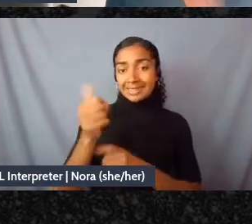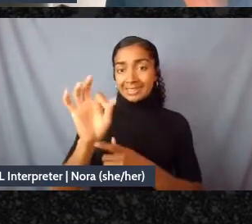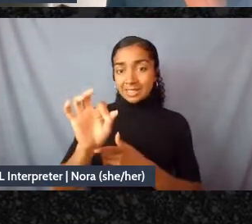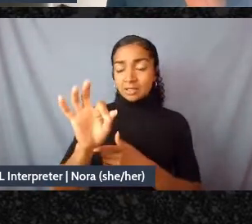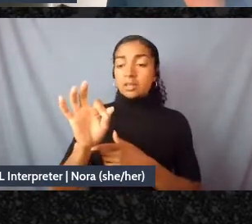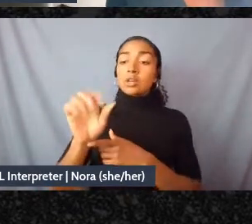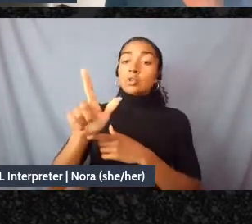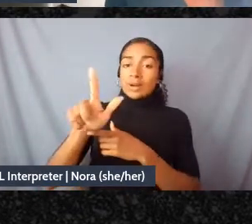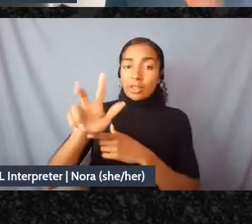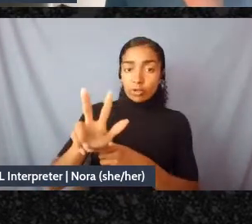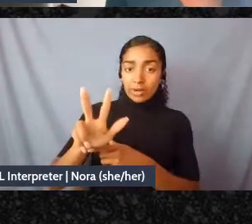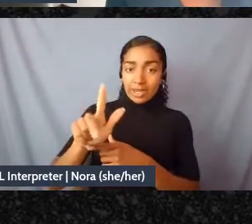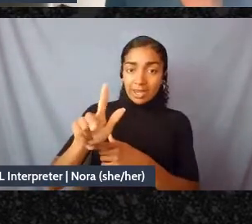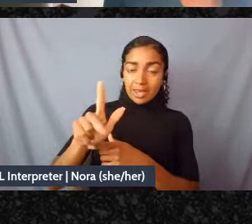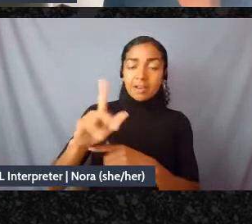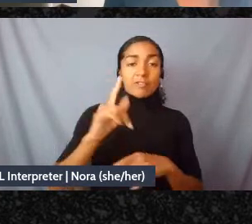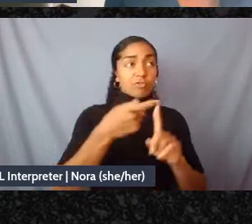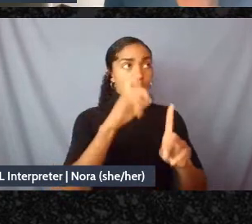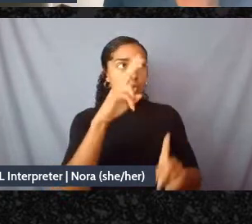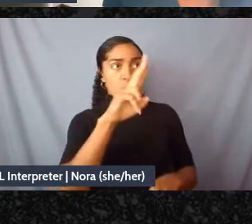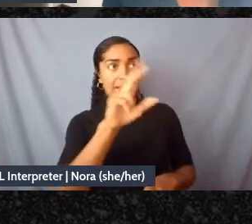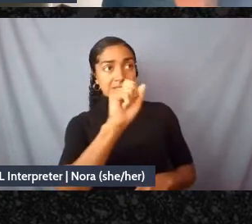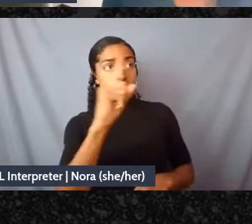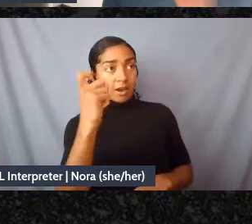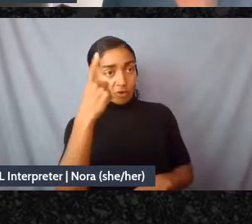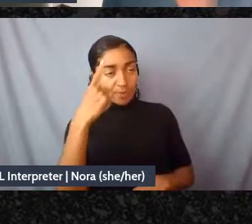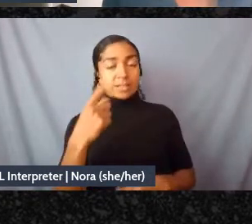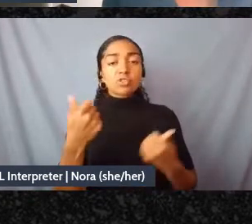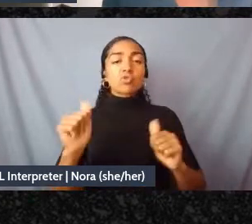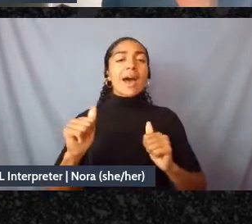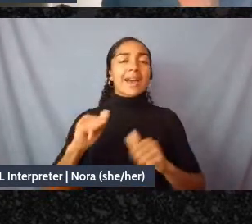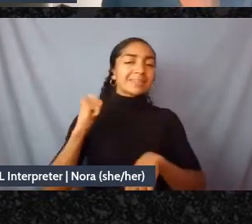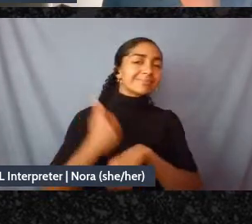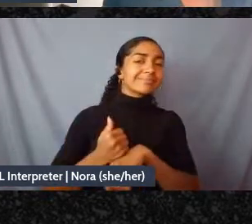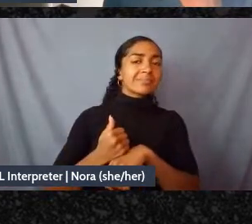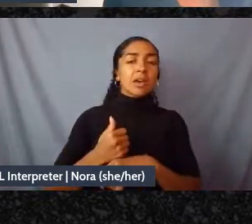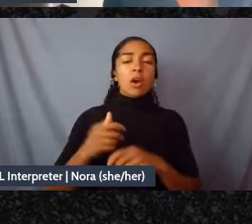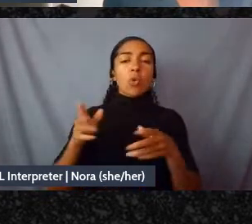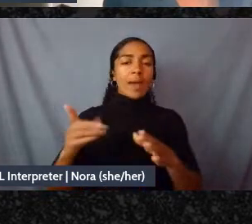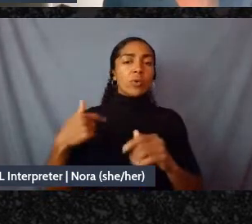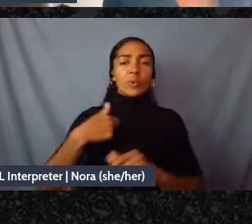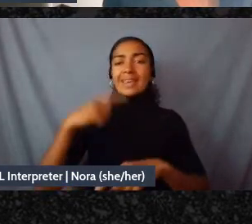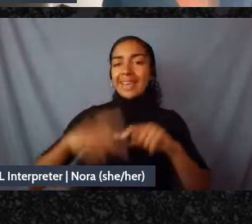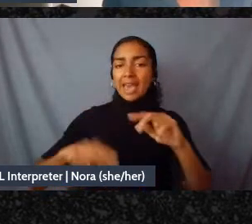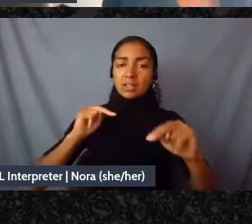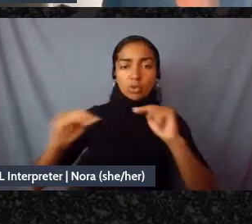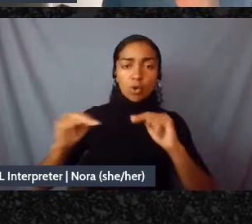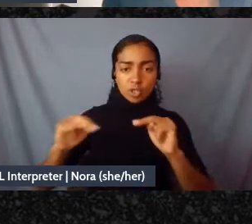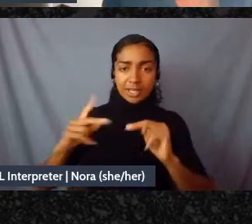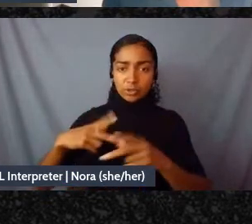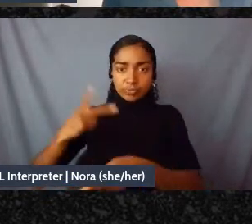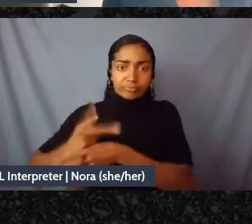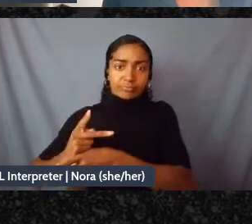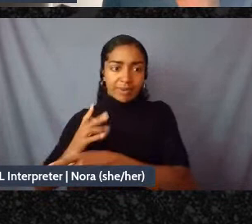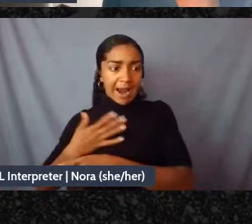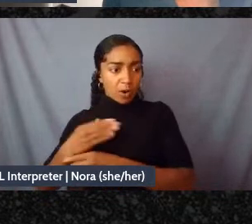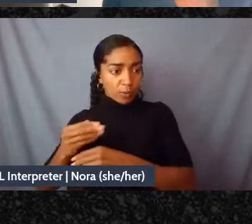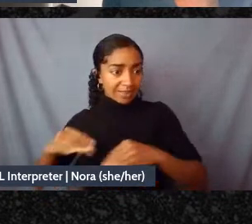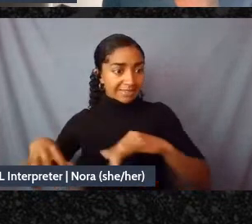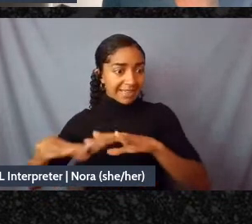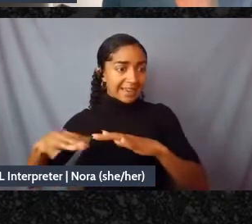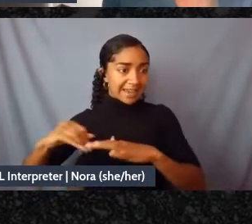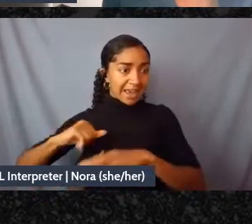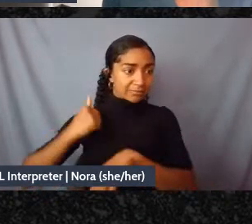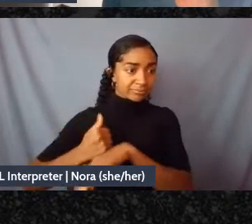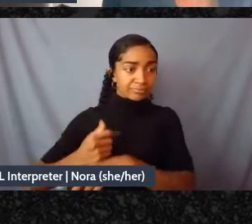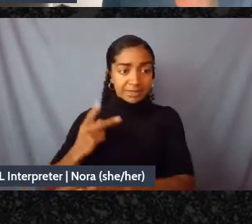negotiate away resource extractive agreements and resources under the land but in Big Mountain on